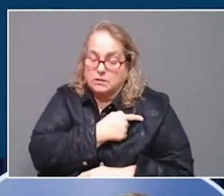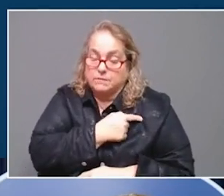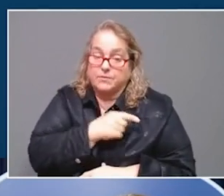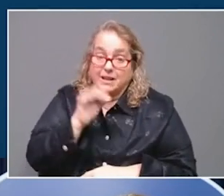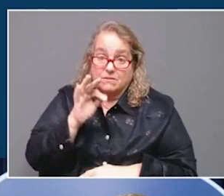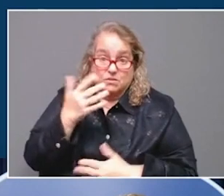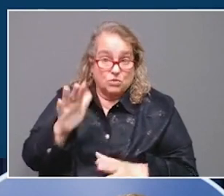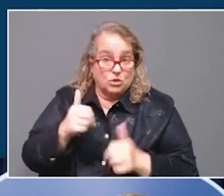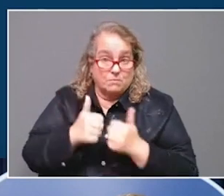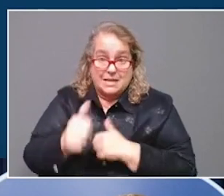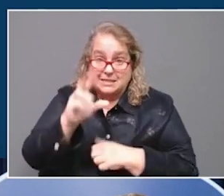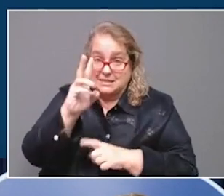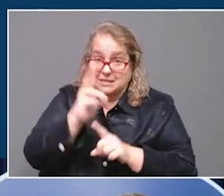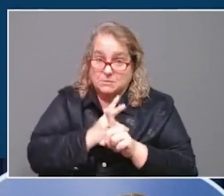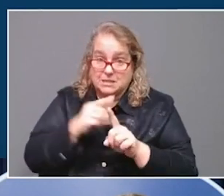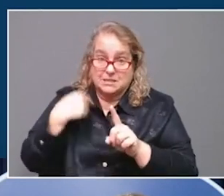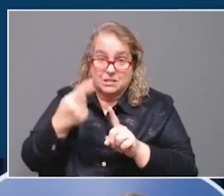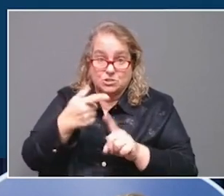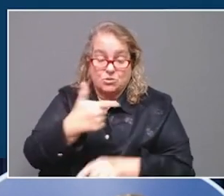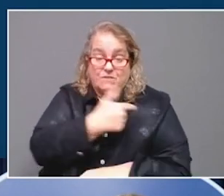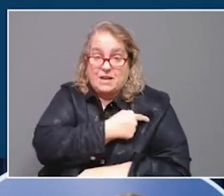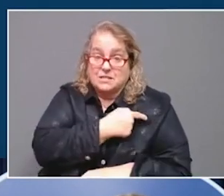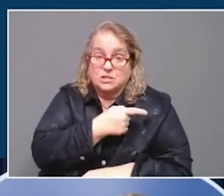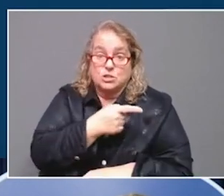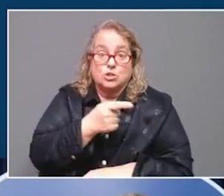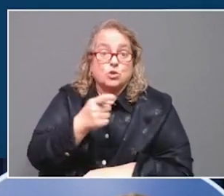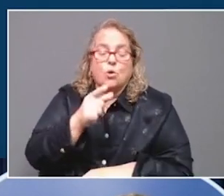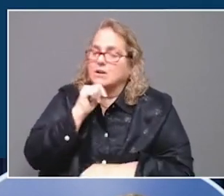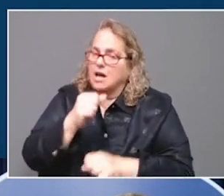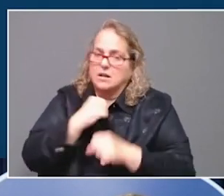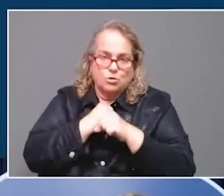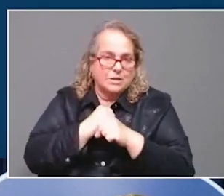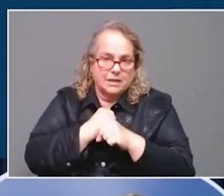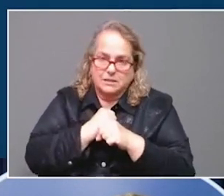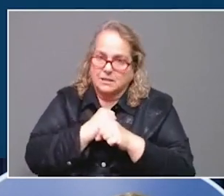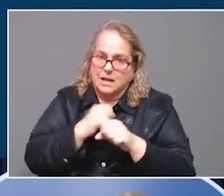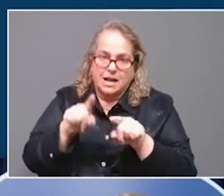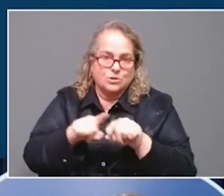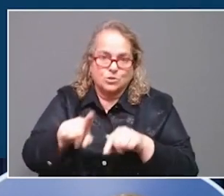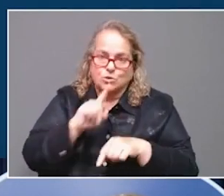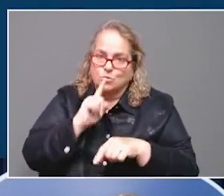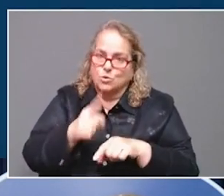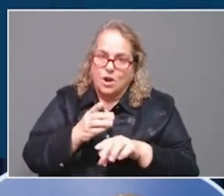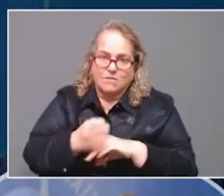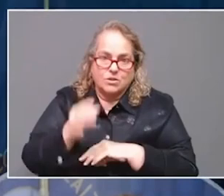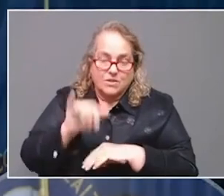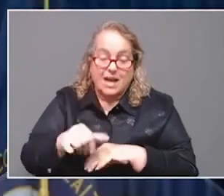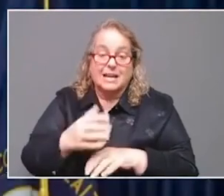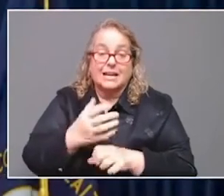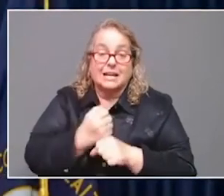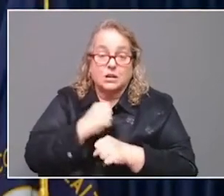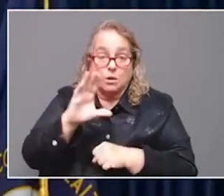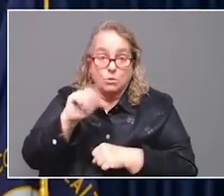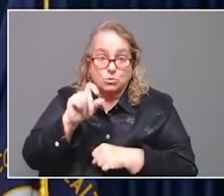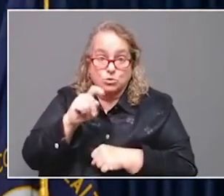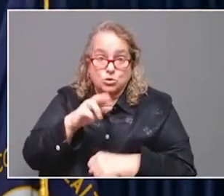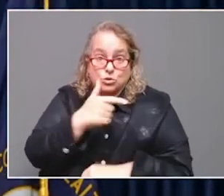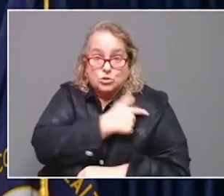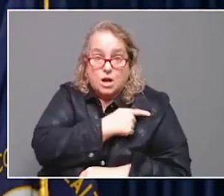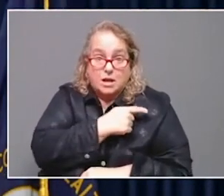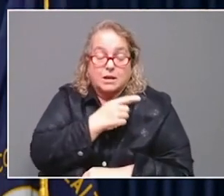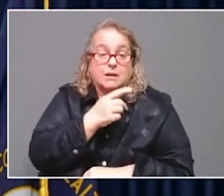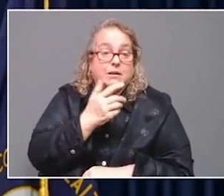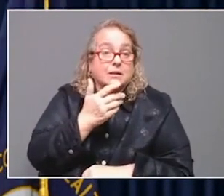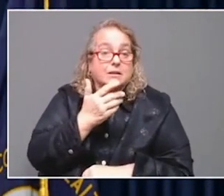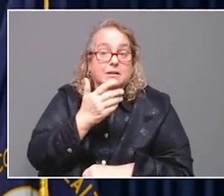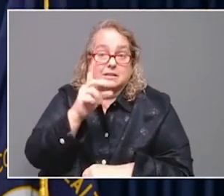since you were vaccinated, you are not nearly as protected as you were right after that. Get the booster shot, and at least against Delta, you are in